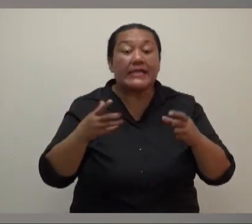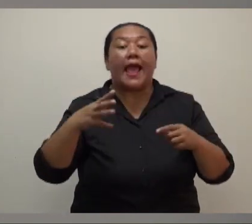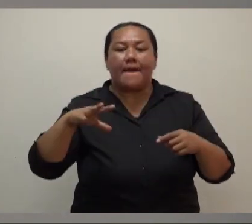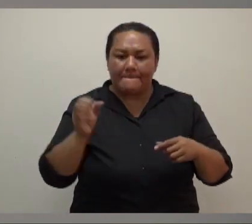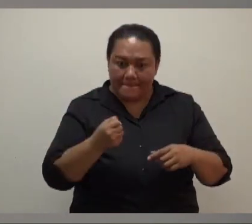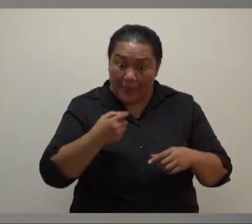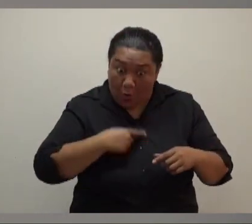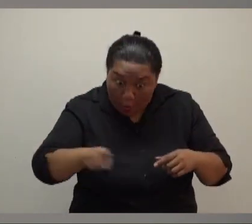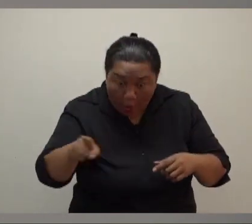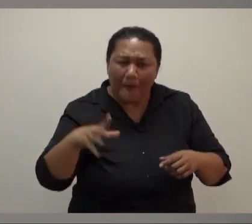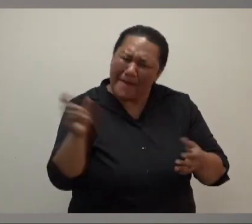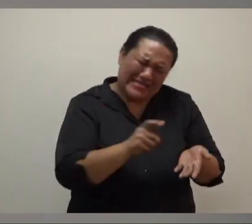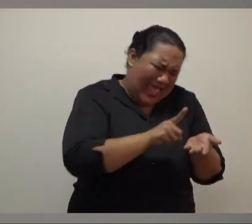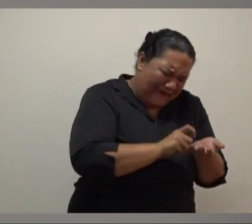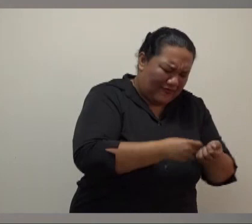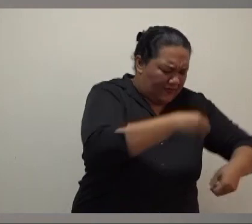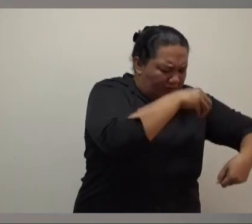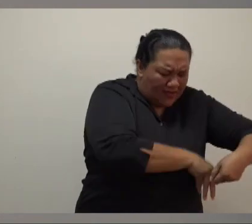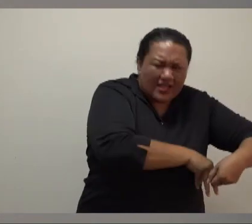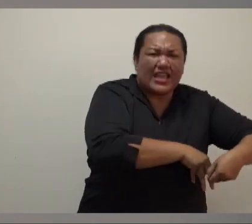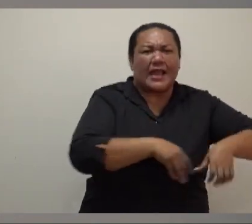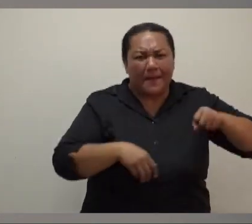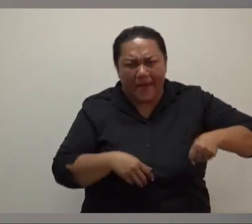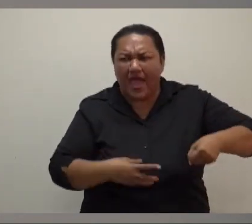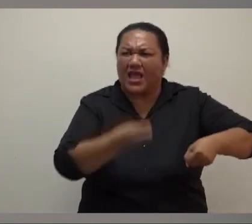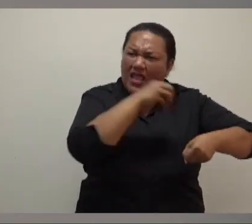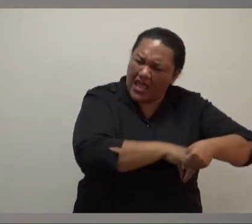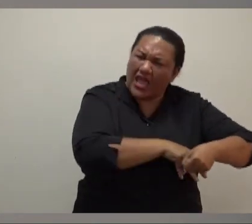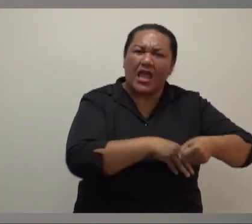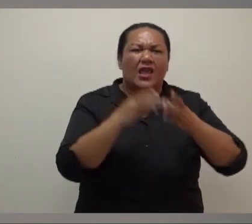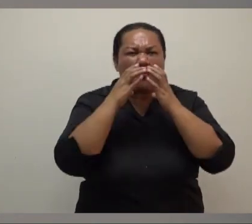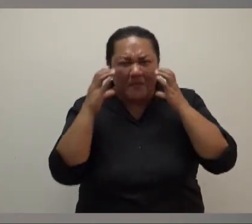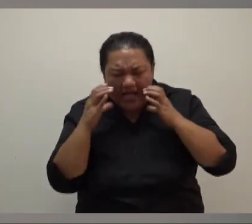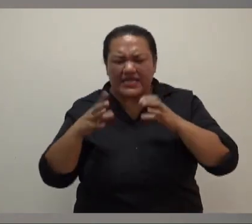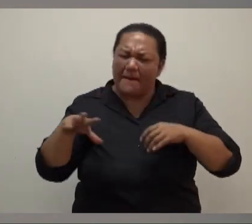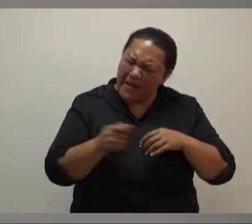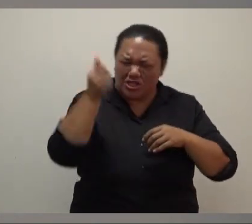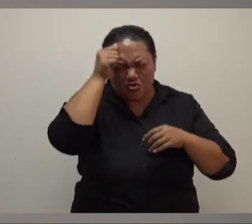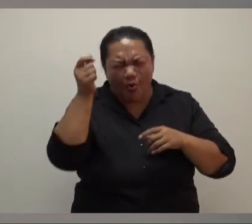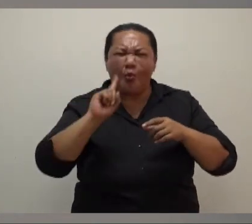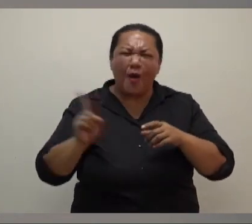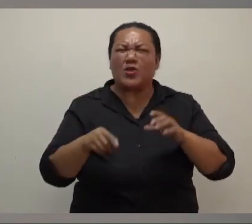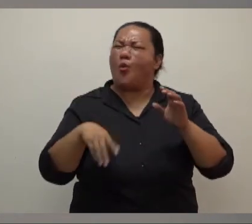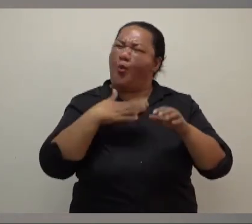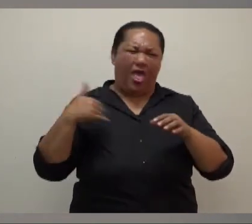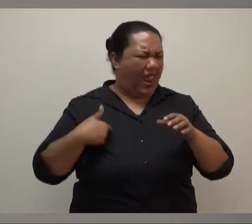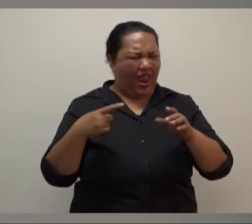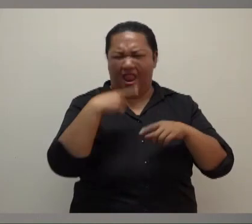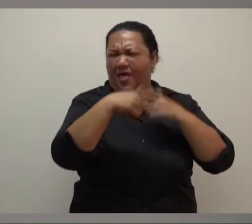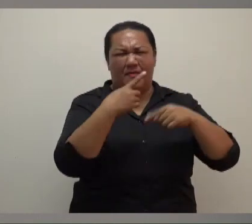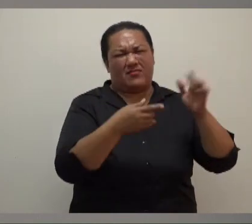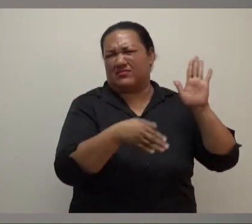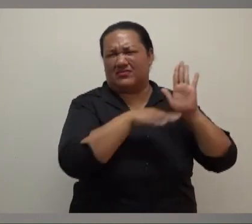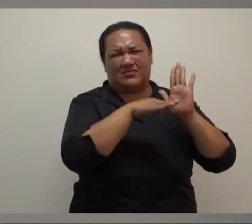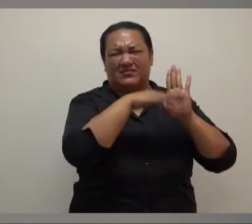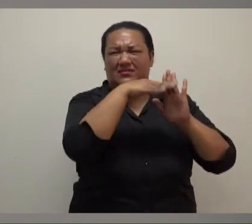for yourself, for your family members, for your community, for your economy actually because we've opened up the borders. I mean, we've seen the